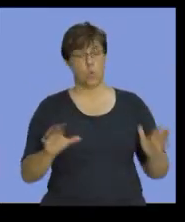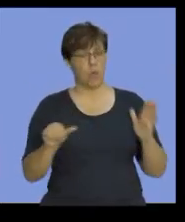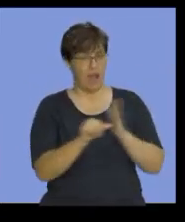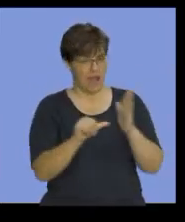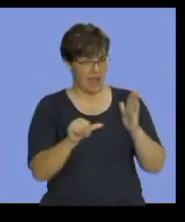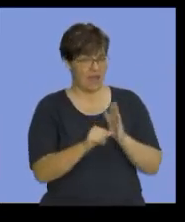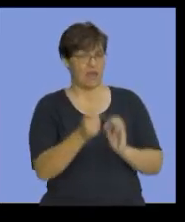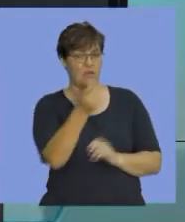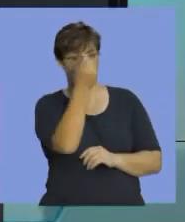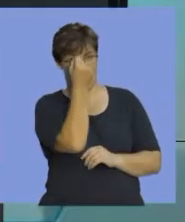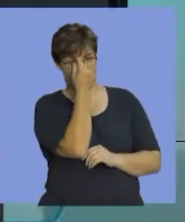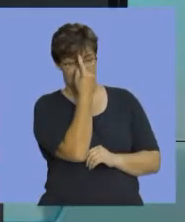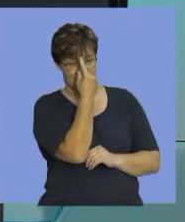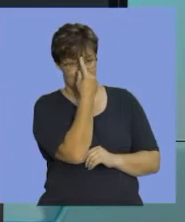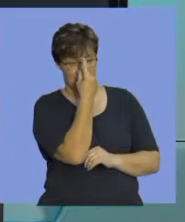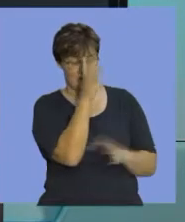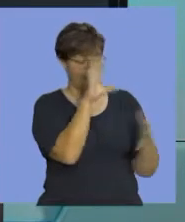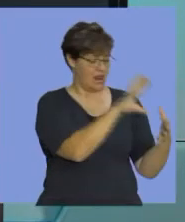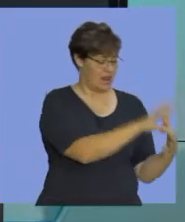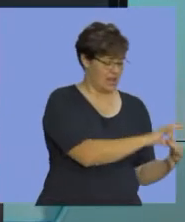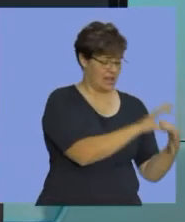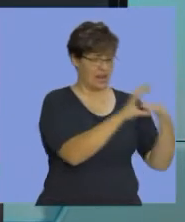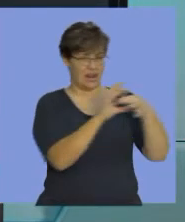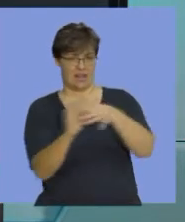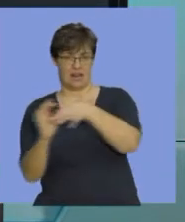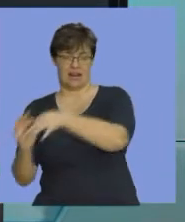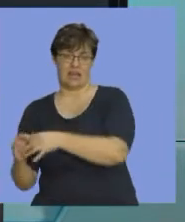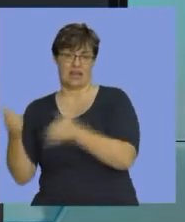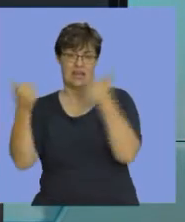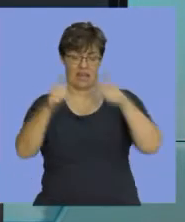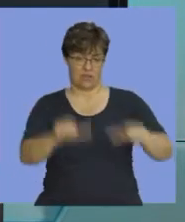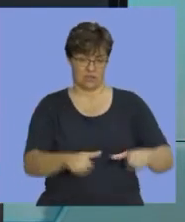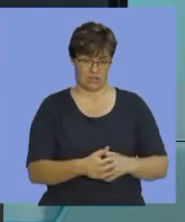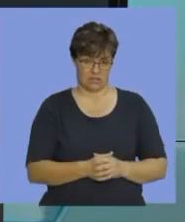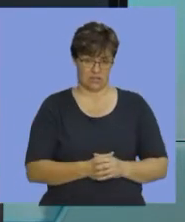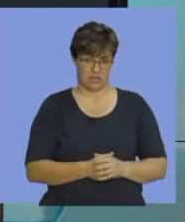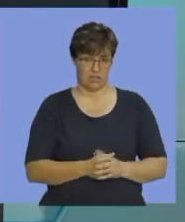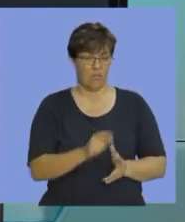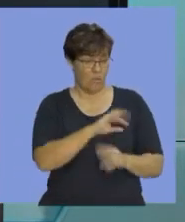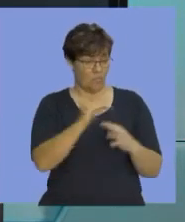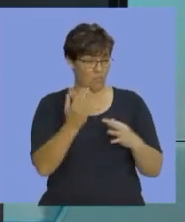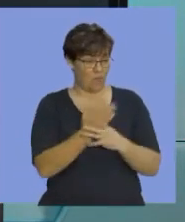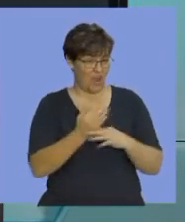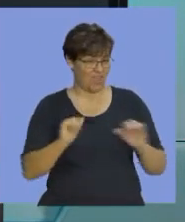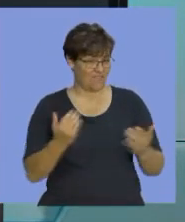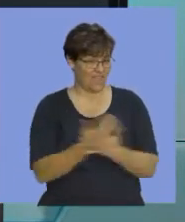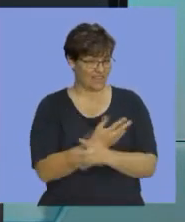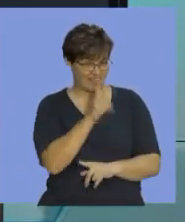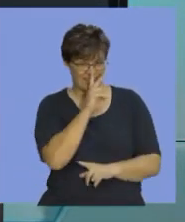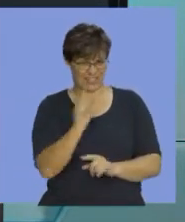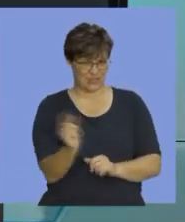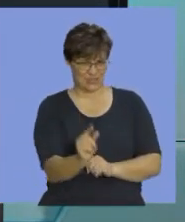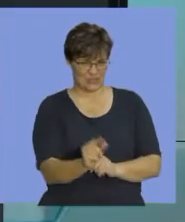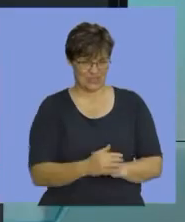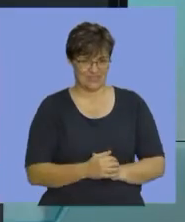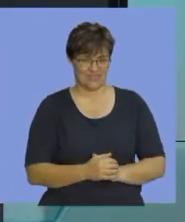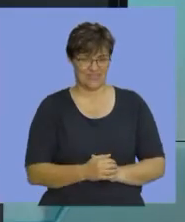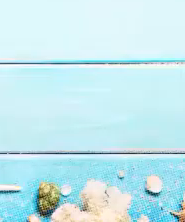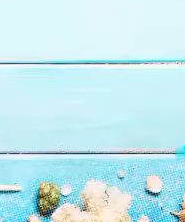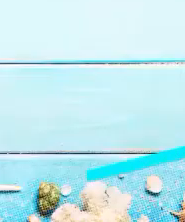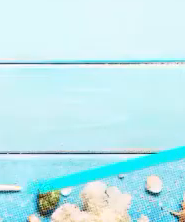understand the link between these accounts. Right. We're going to take a quick break and we'll see you just now.